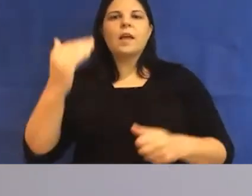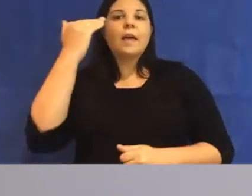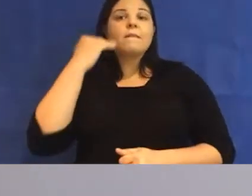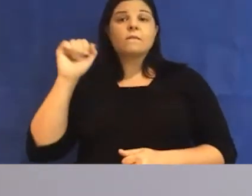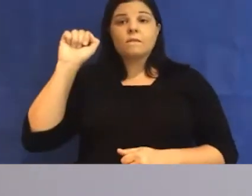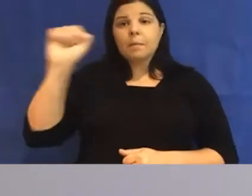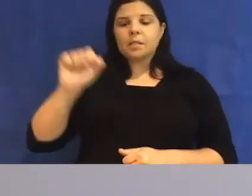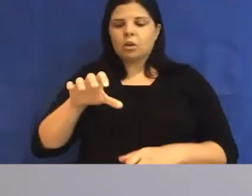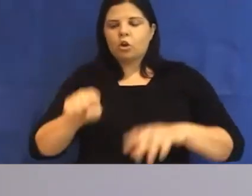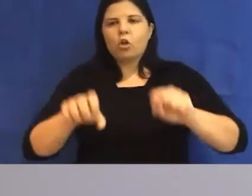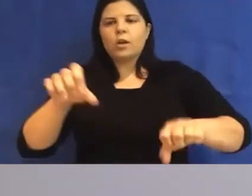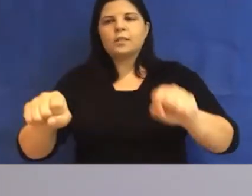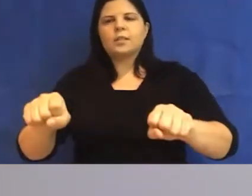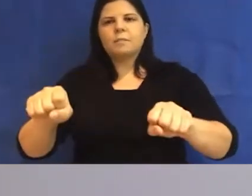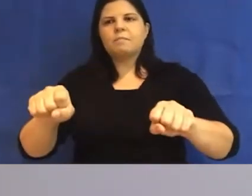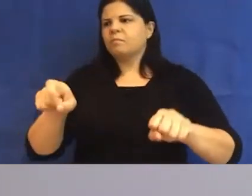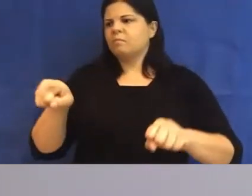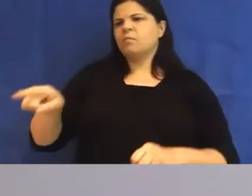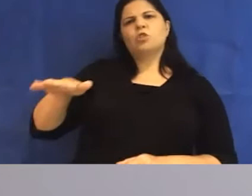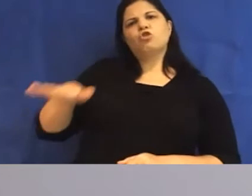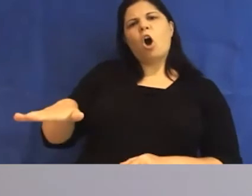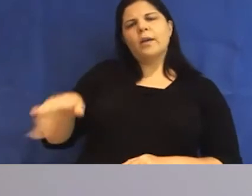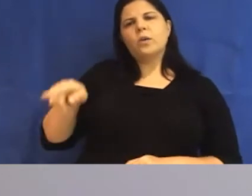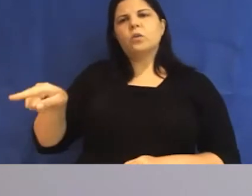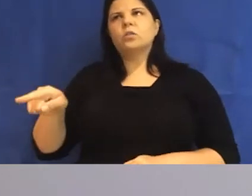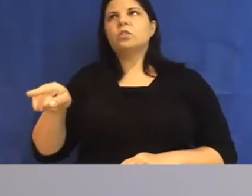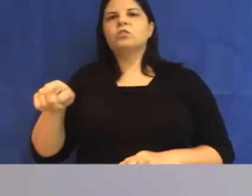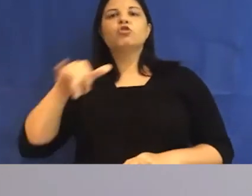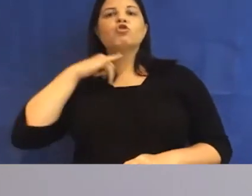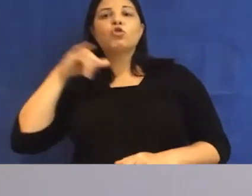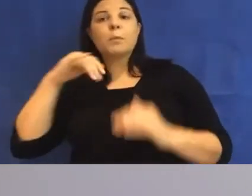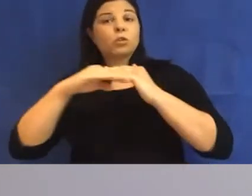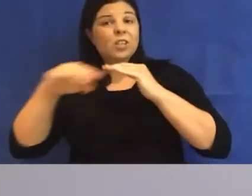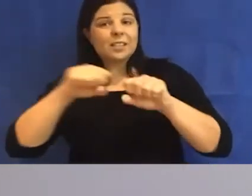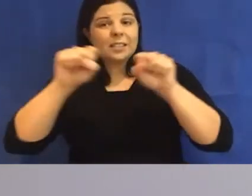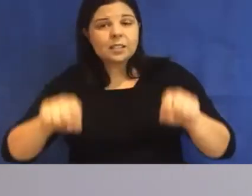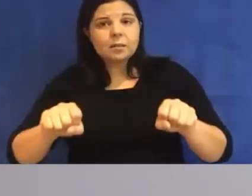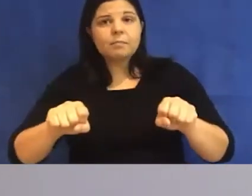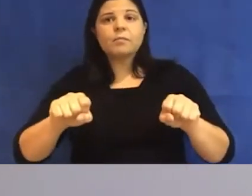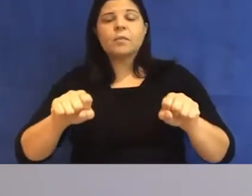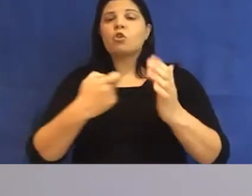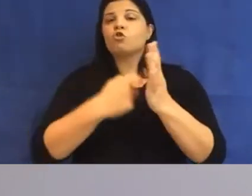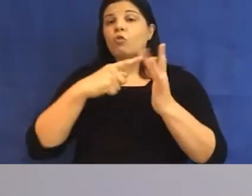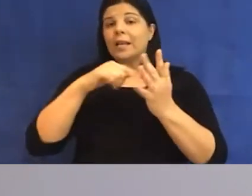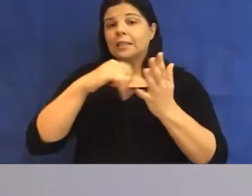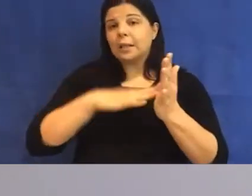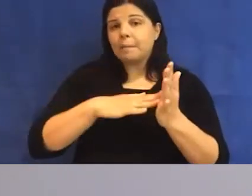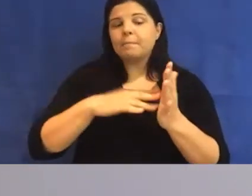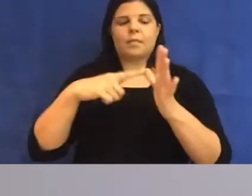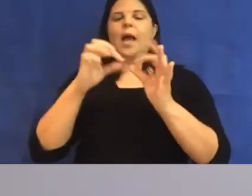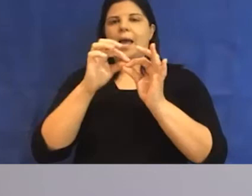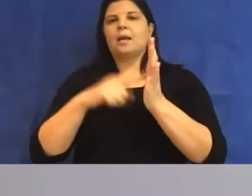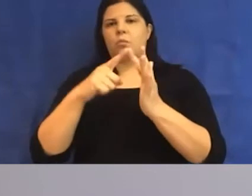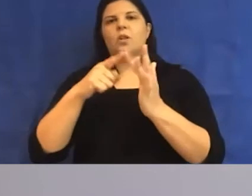the figure of the child, the criminal justice system, racism and ableism. As Demos grows and